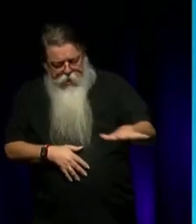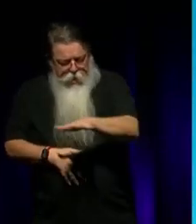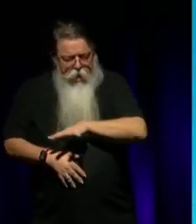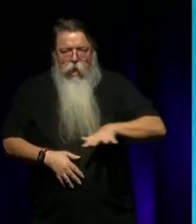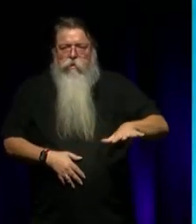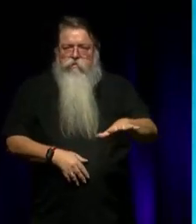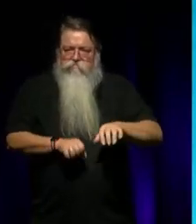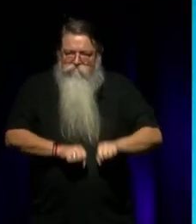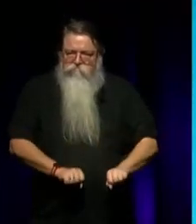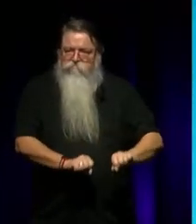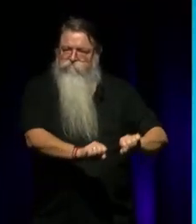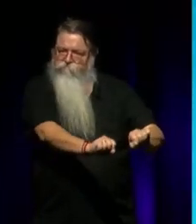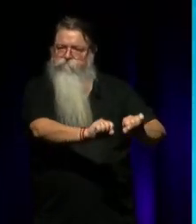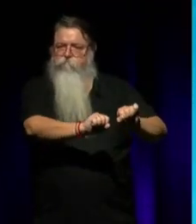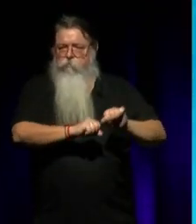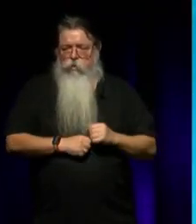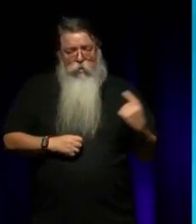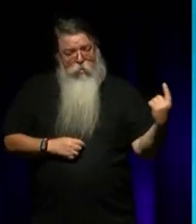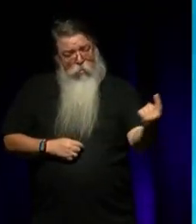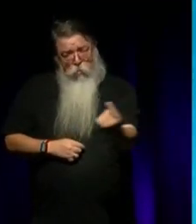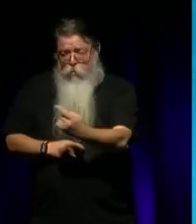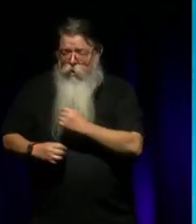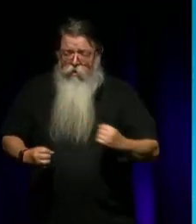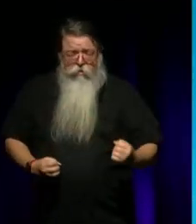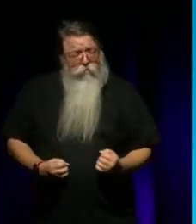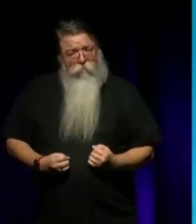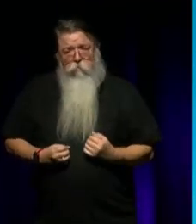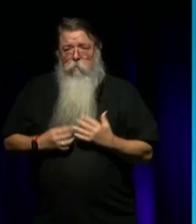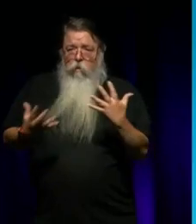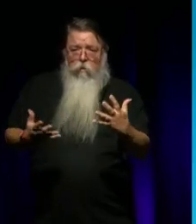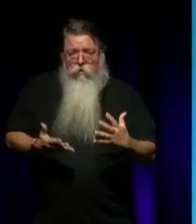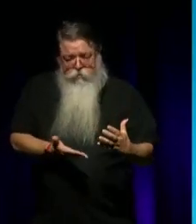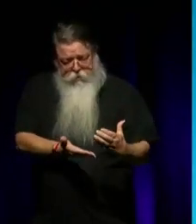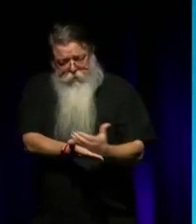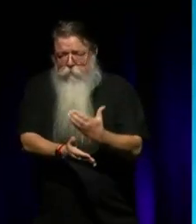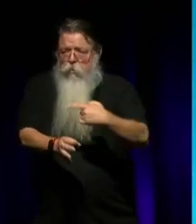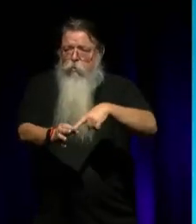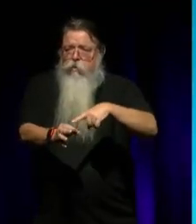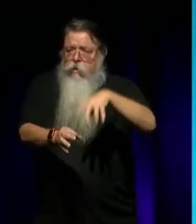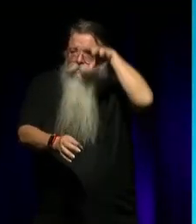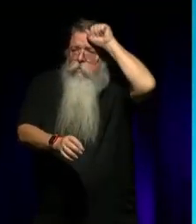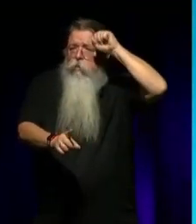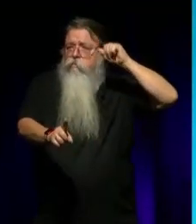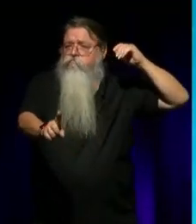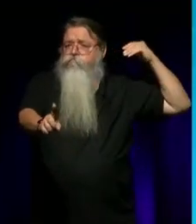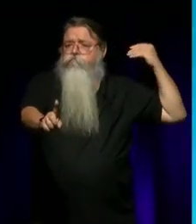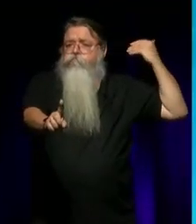Library we are inspired by this tradition in our work to share and preserve Queensland's memory for future generations.